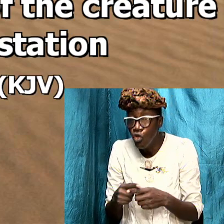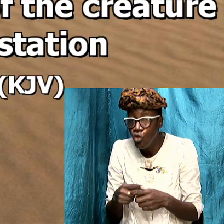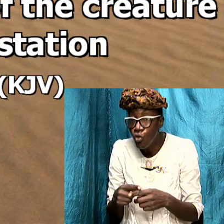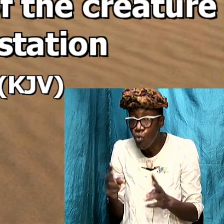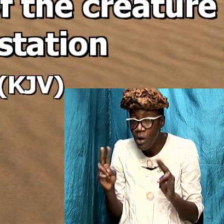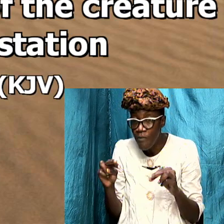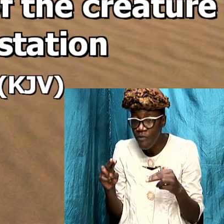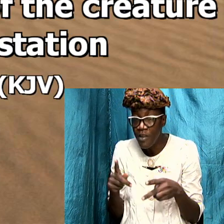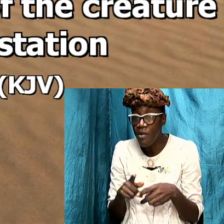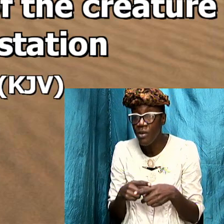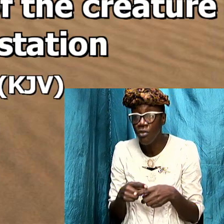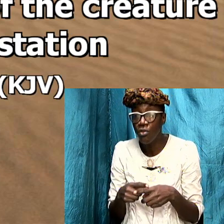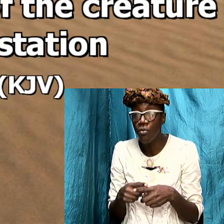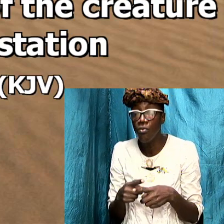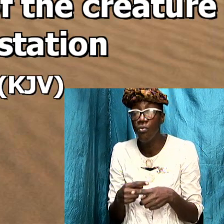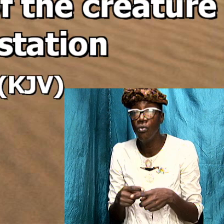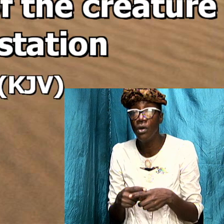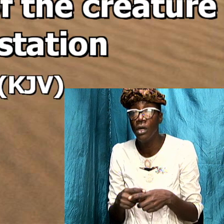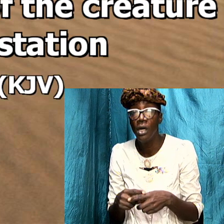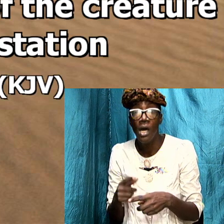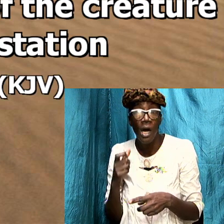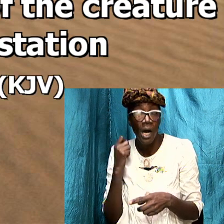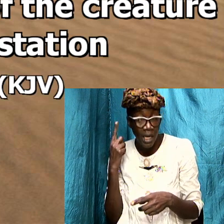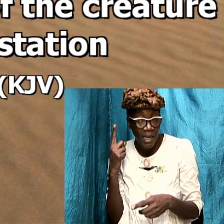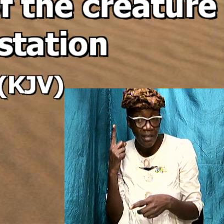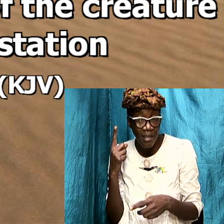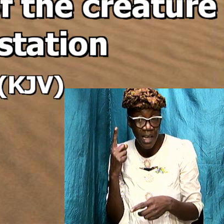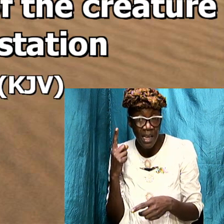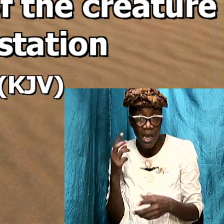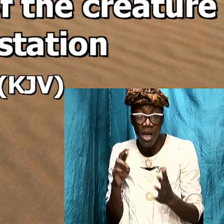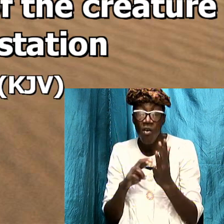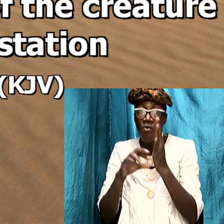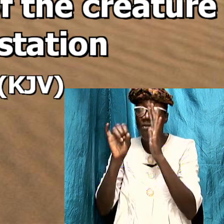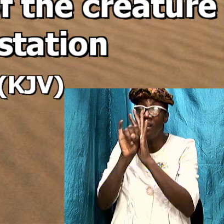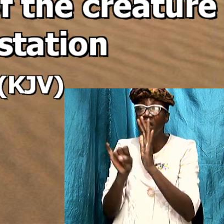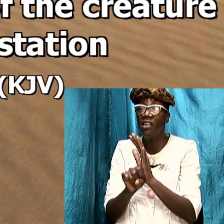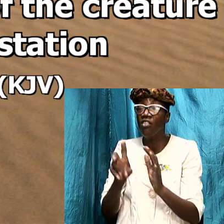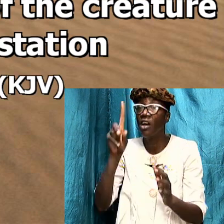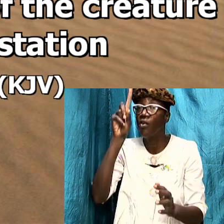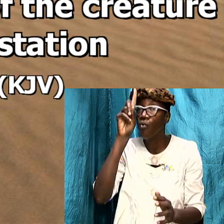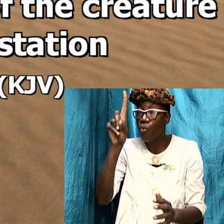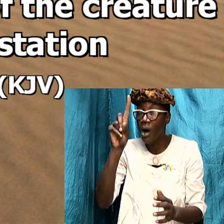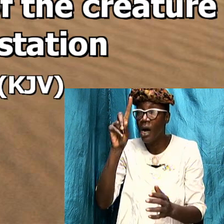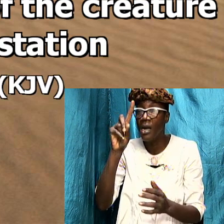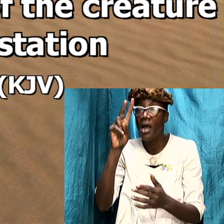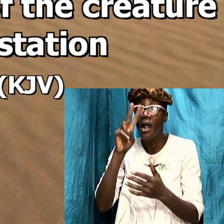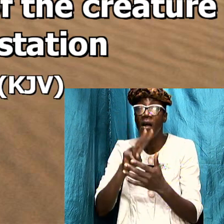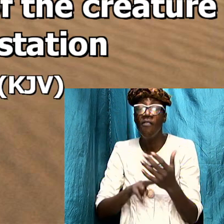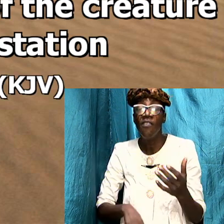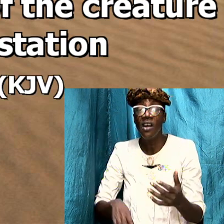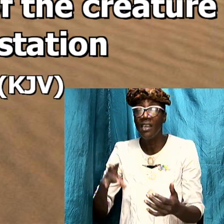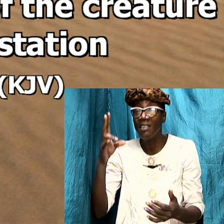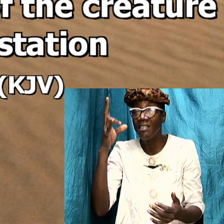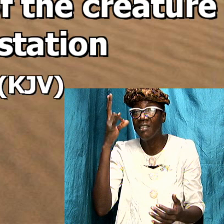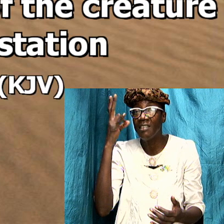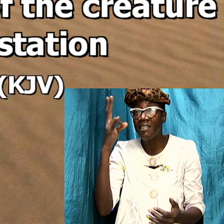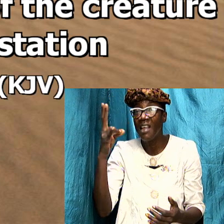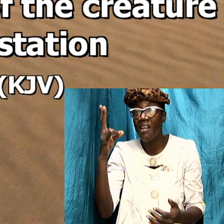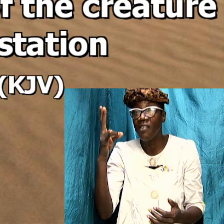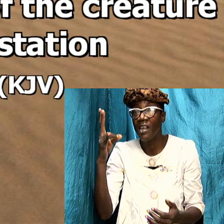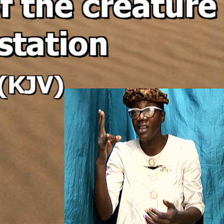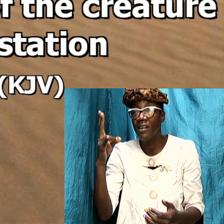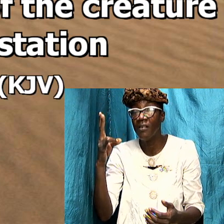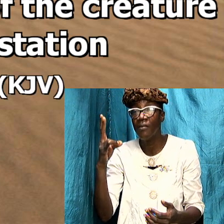very soon notice revelation chapter number 1 and verse 7 revelation chapter 1 and verse 7 is